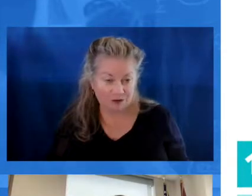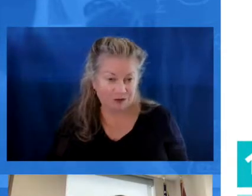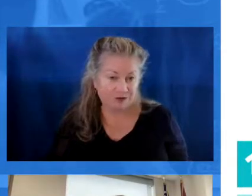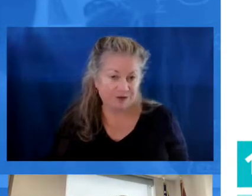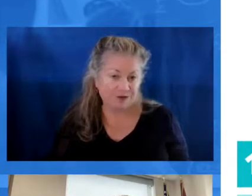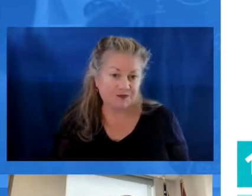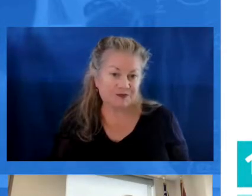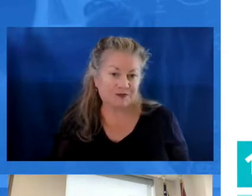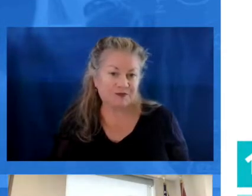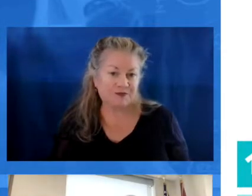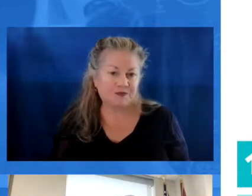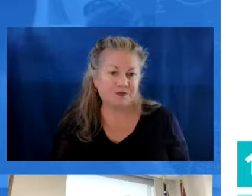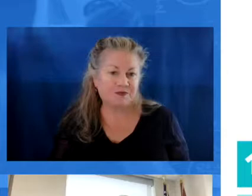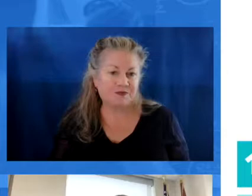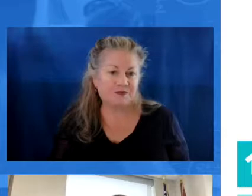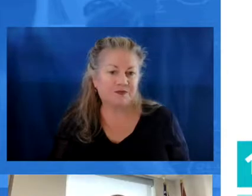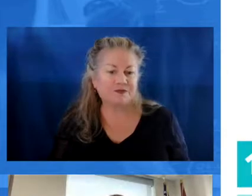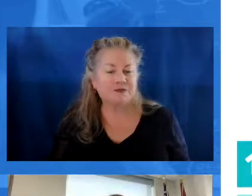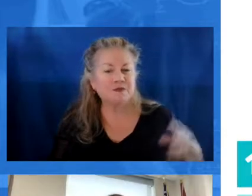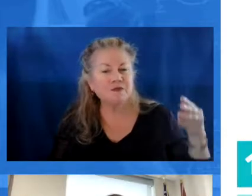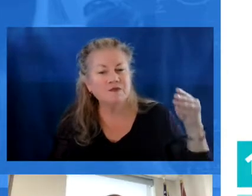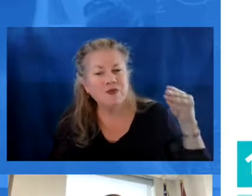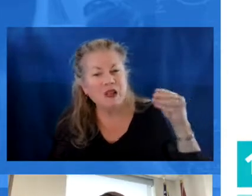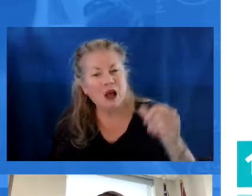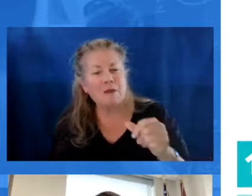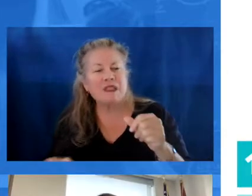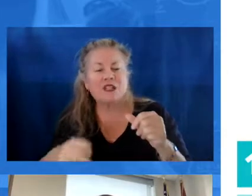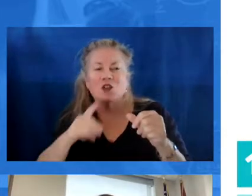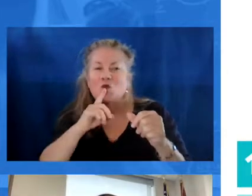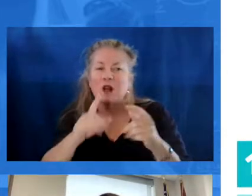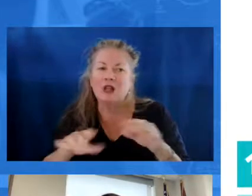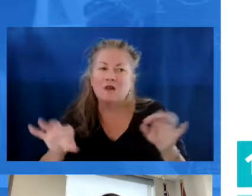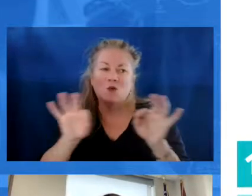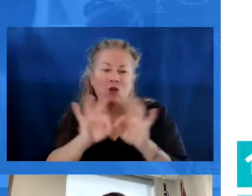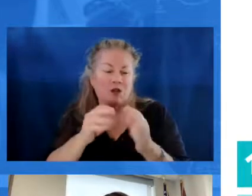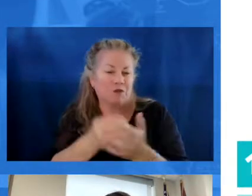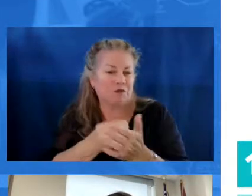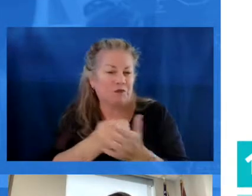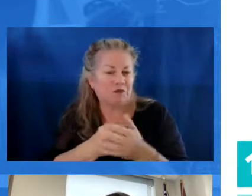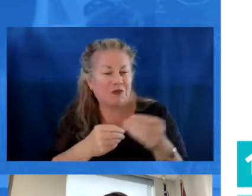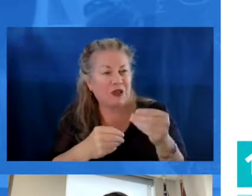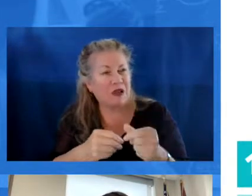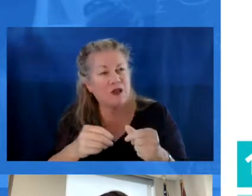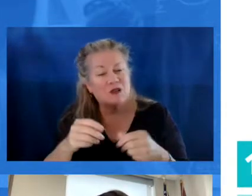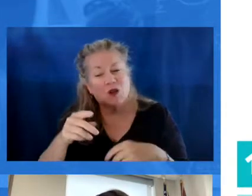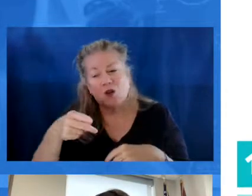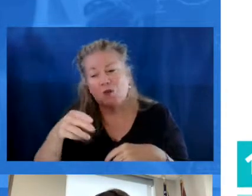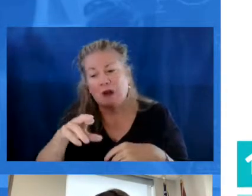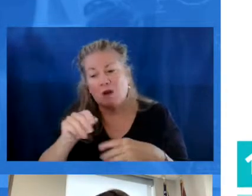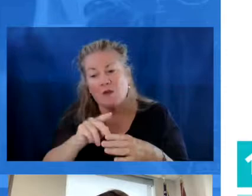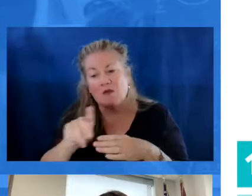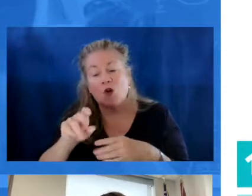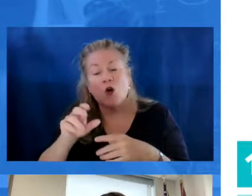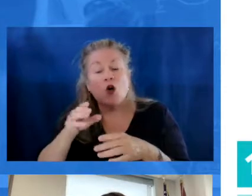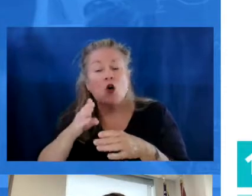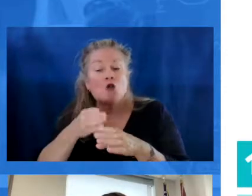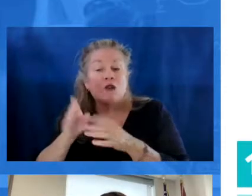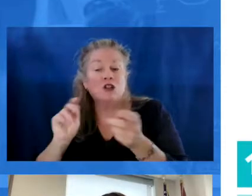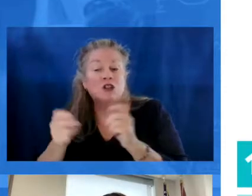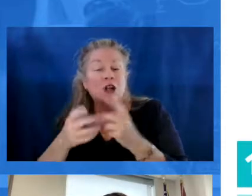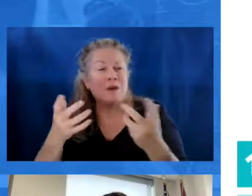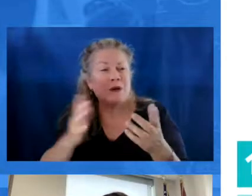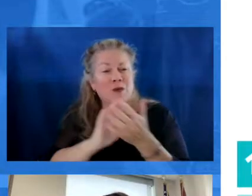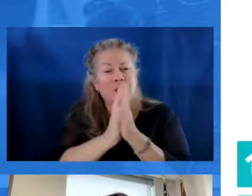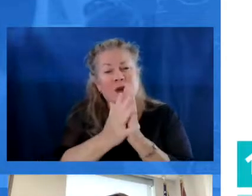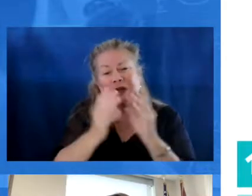The compensation is a really important point, especially when you think about paraprofessionals or career changers. Lots of